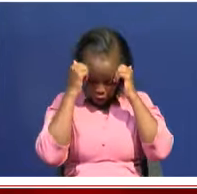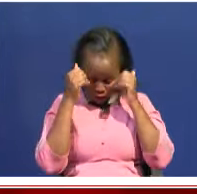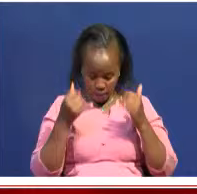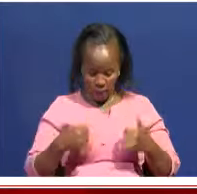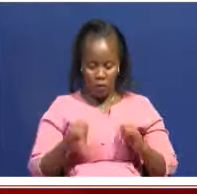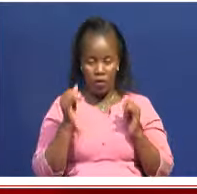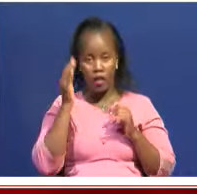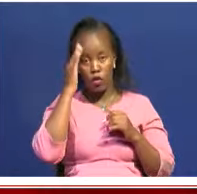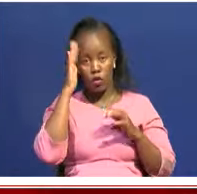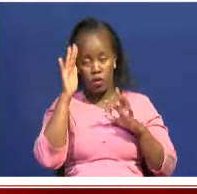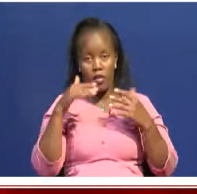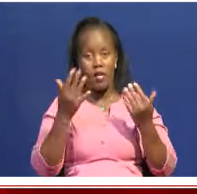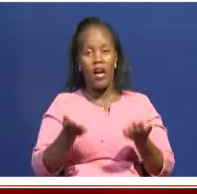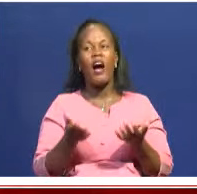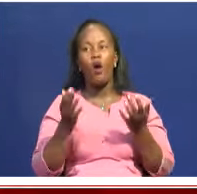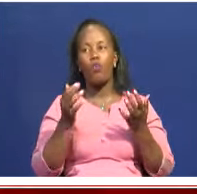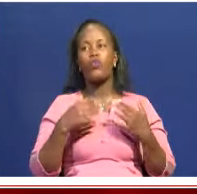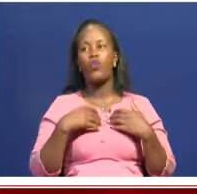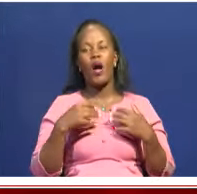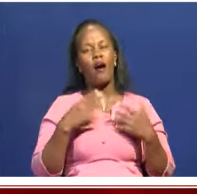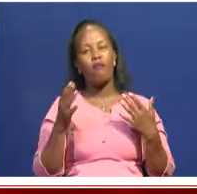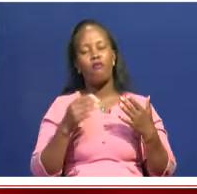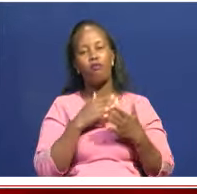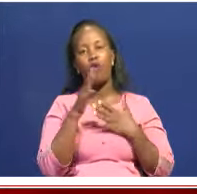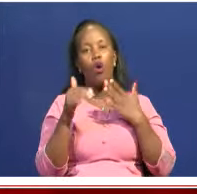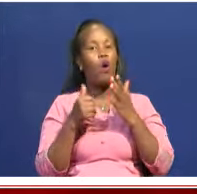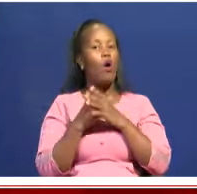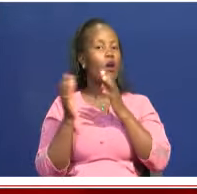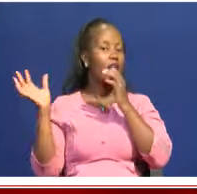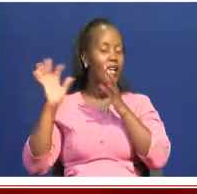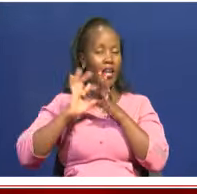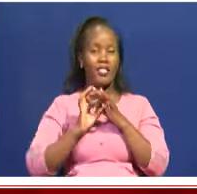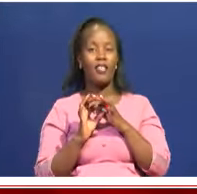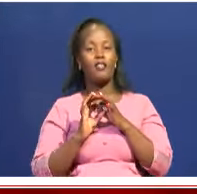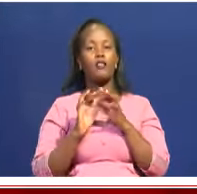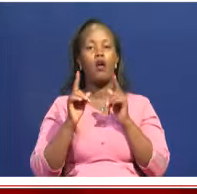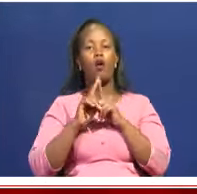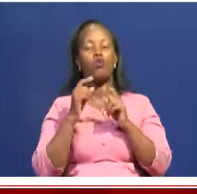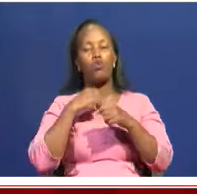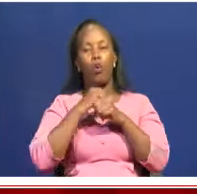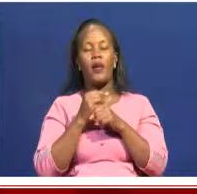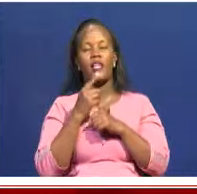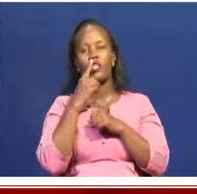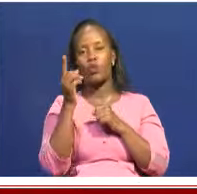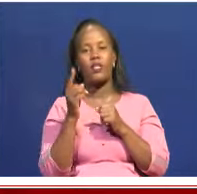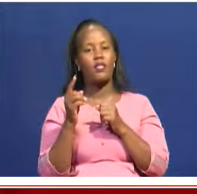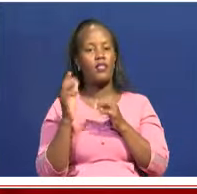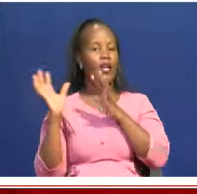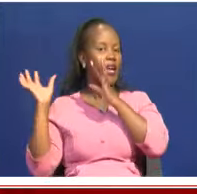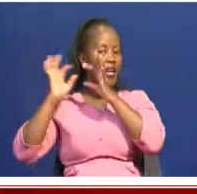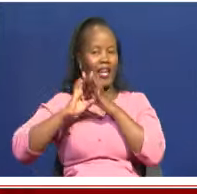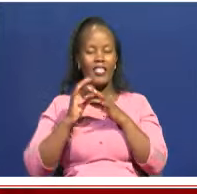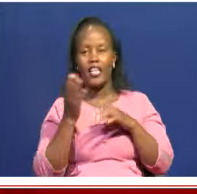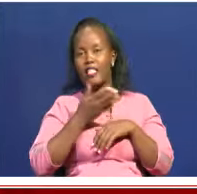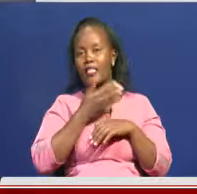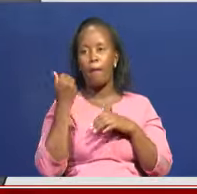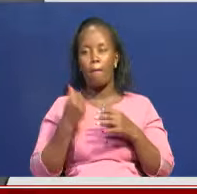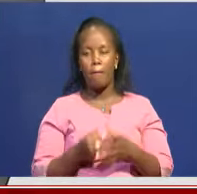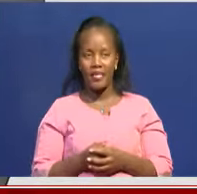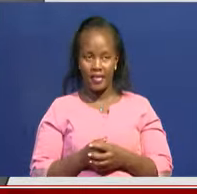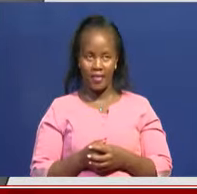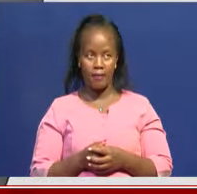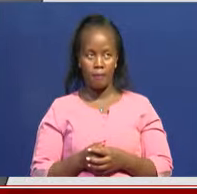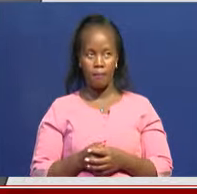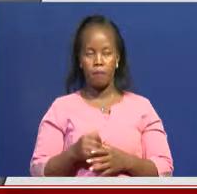can inculcate this appreciation of our cultures and also making culture cool again. Indeed. Let's talk about artifacts.